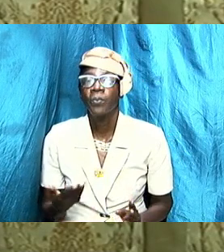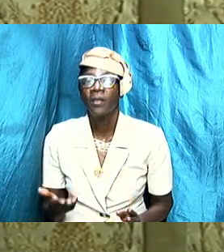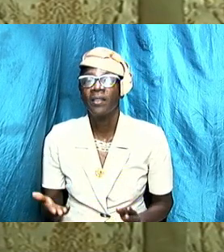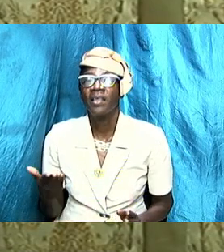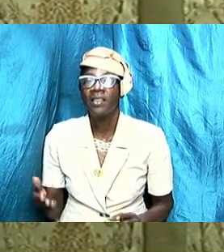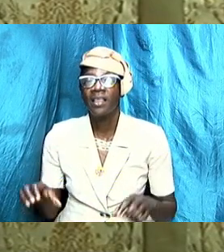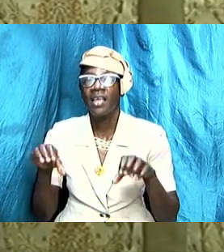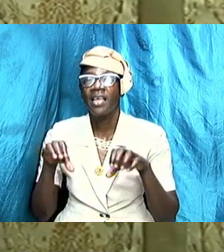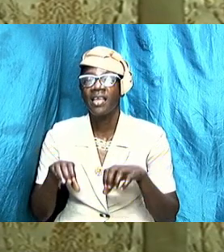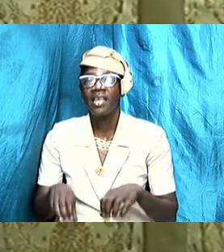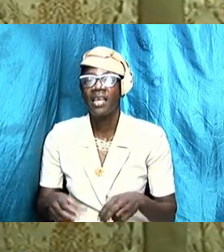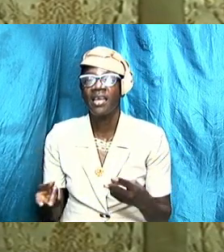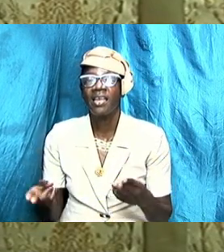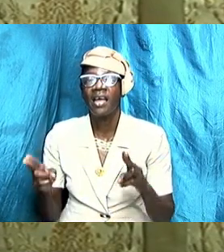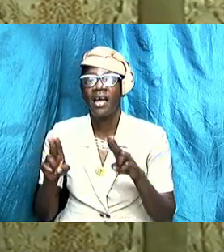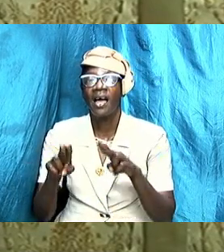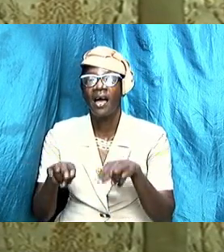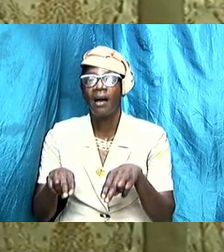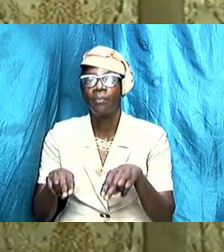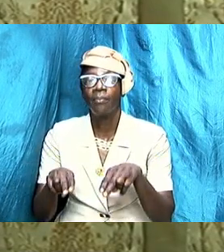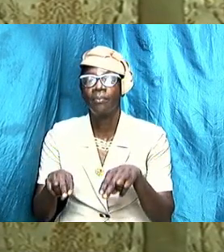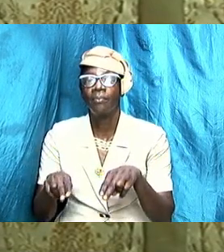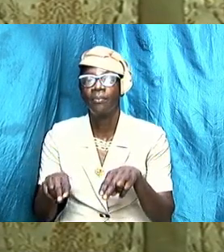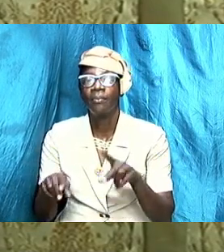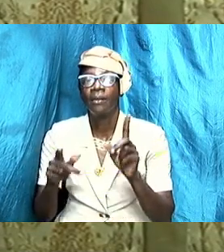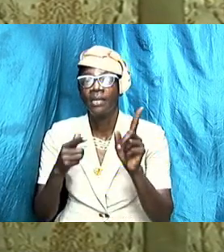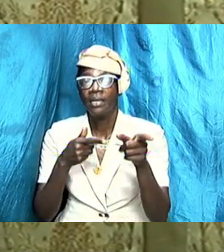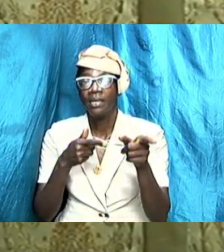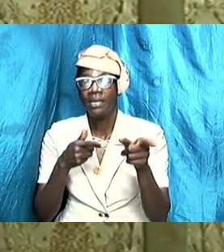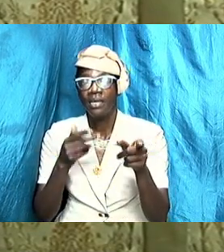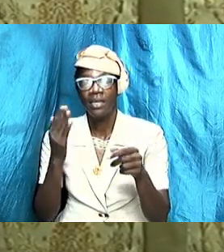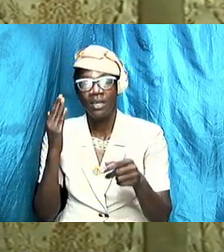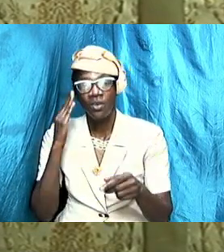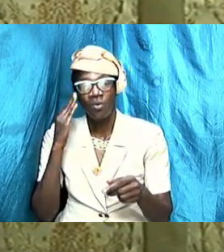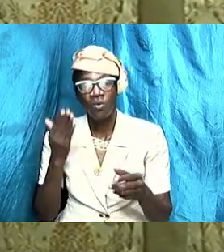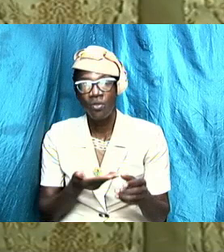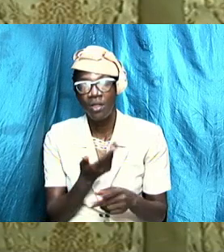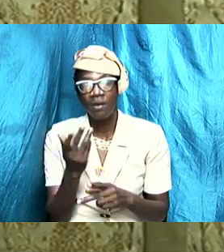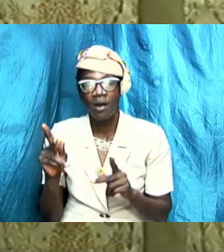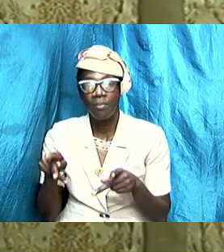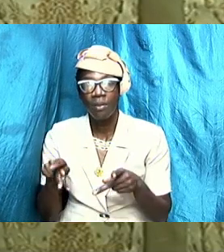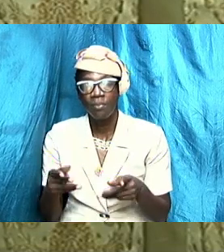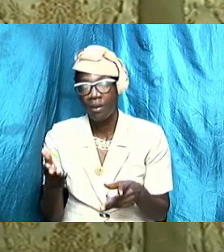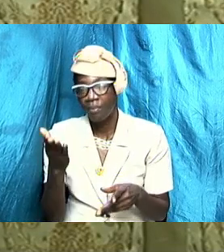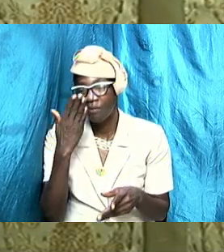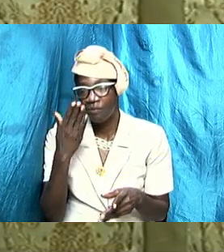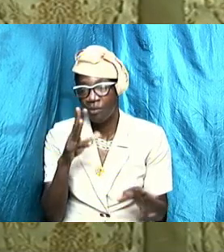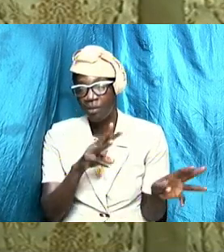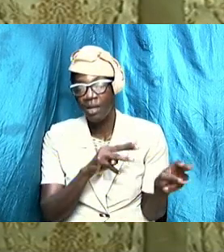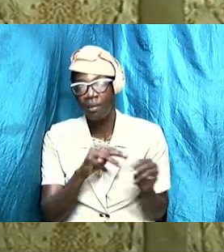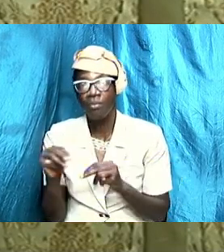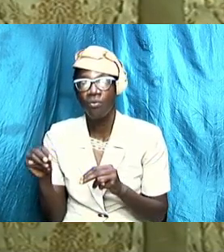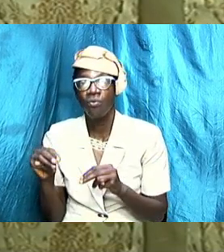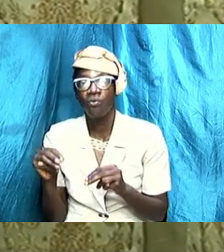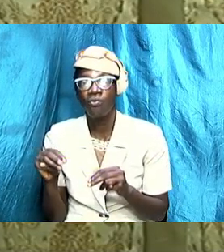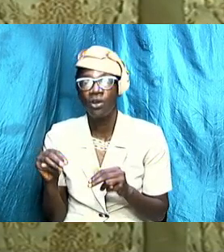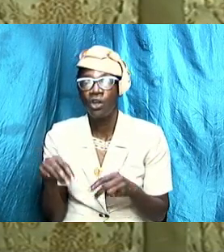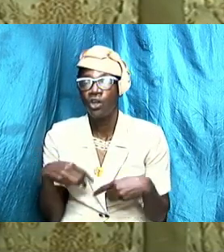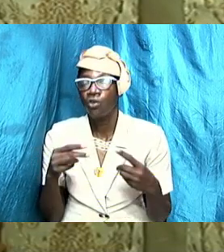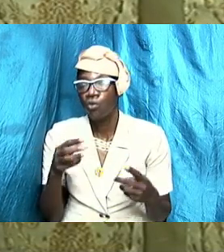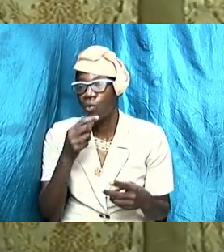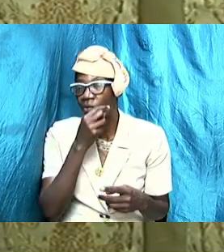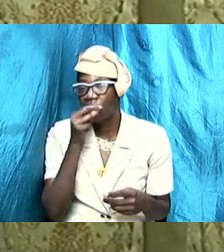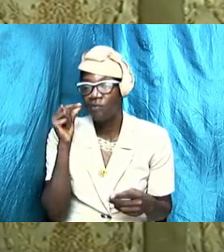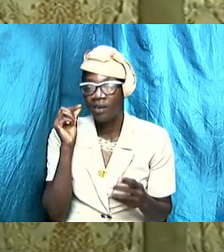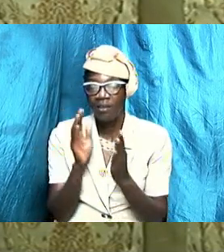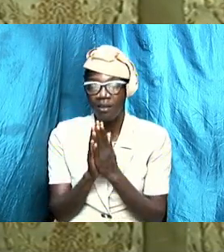can happen and I know that there are folks before they move to go on some days of fasting and